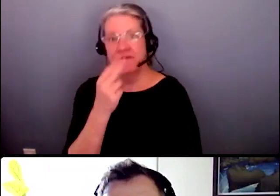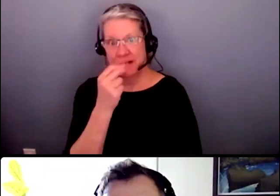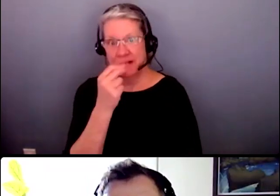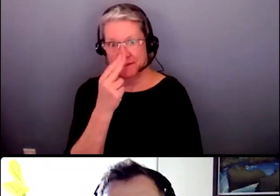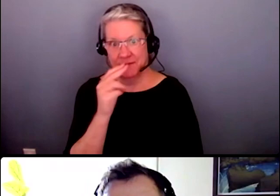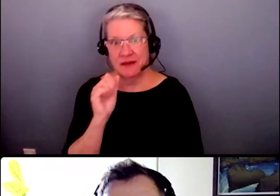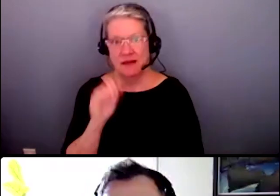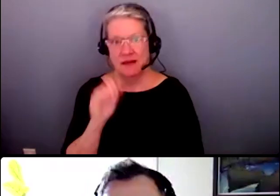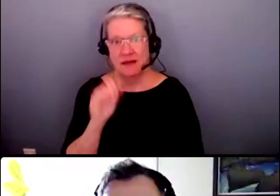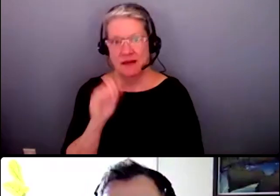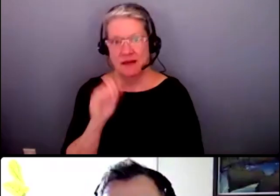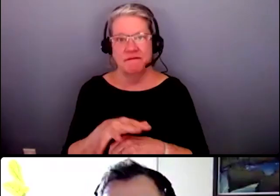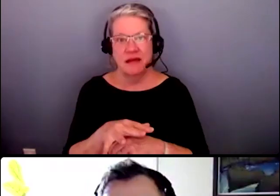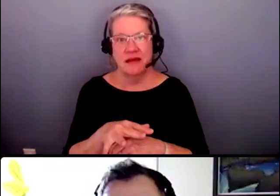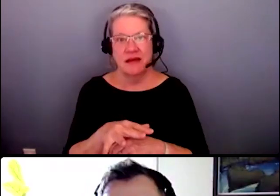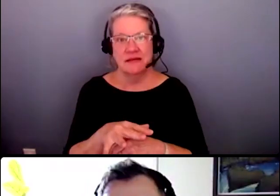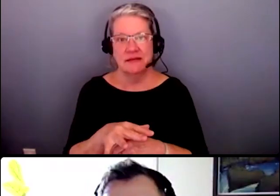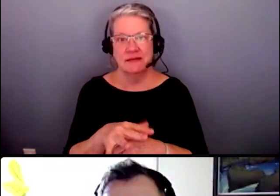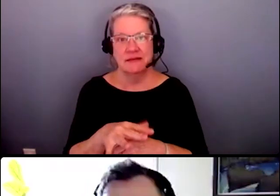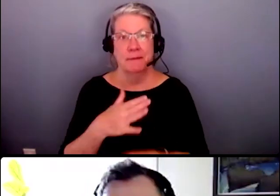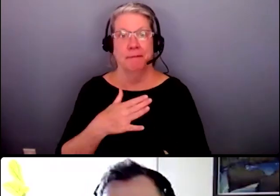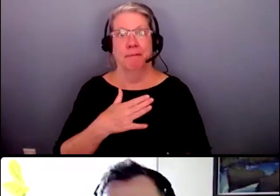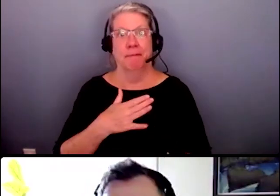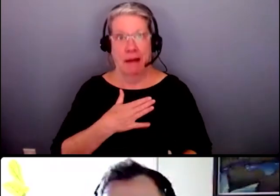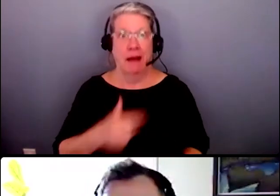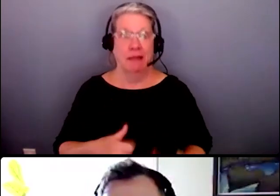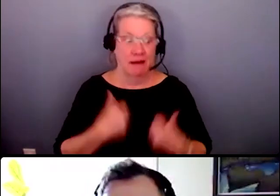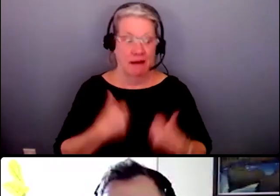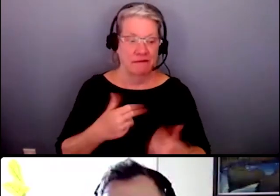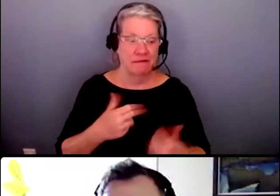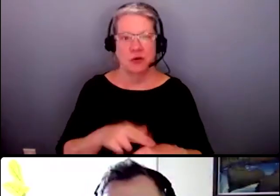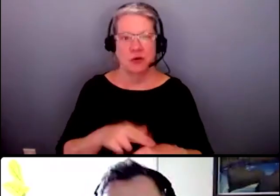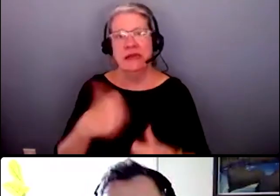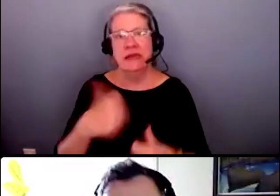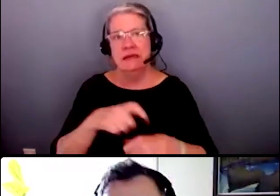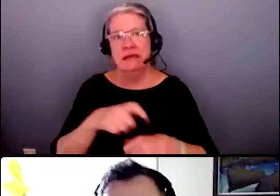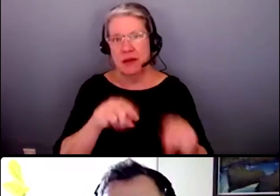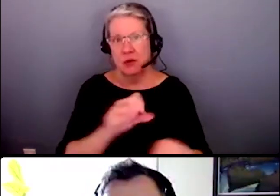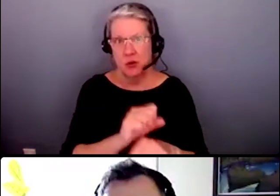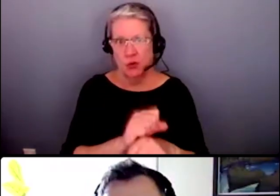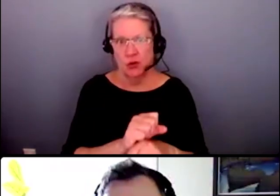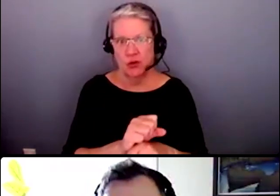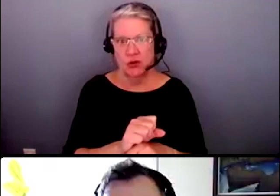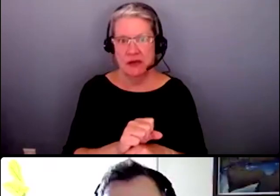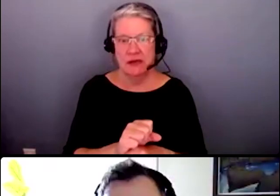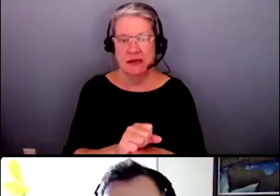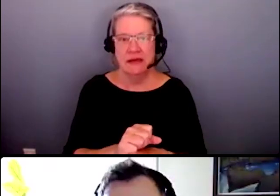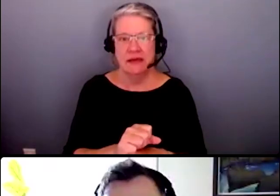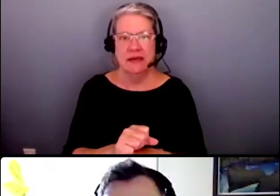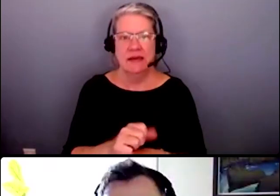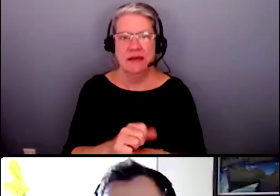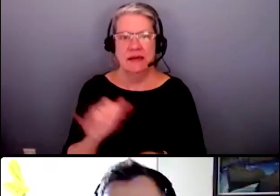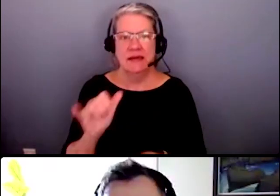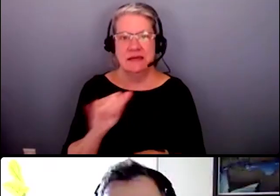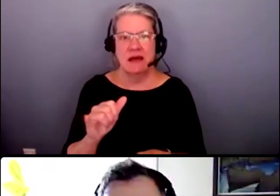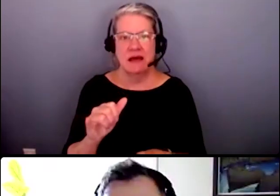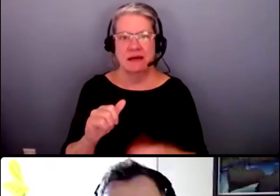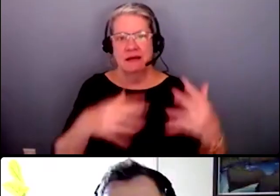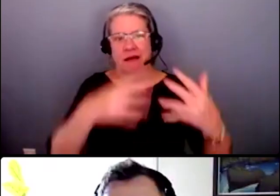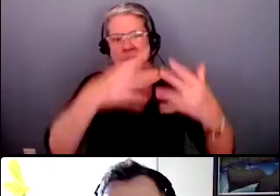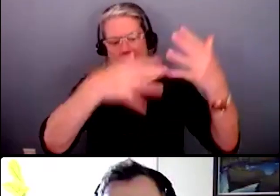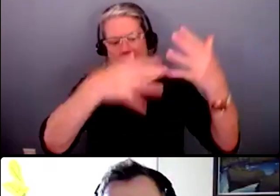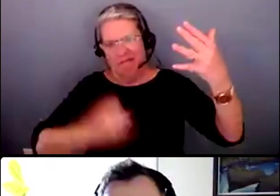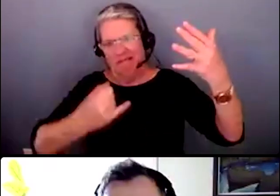my daily life when i come to work it's literally like as about as far down on the list of